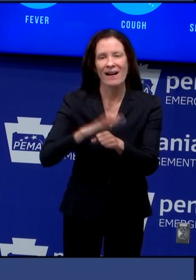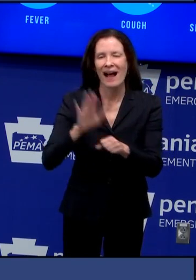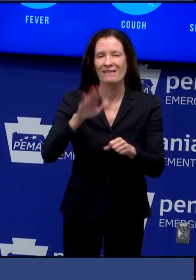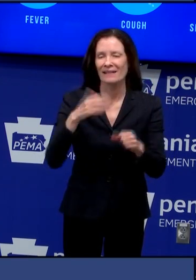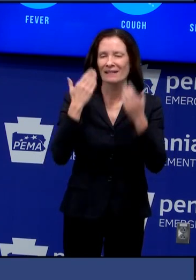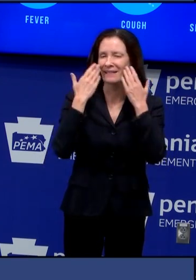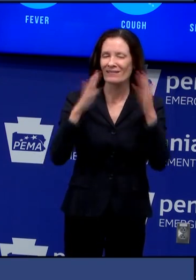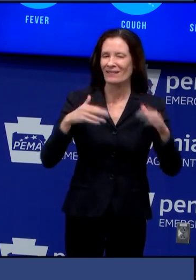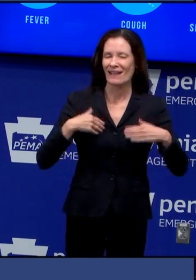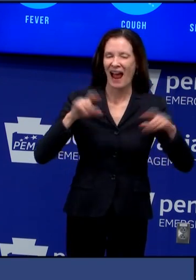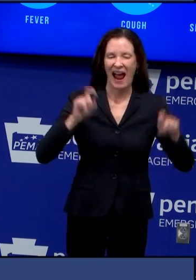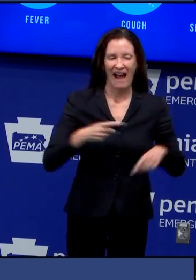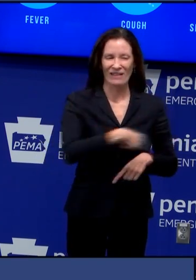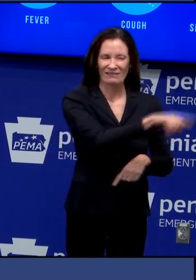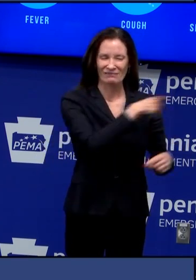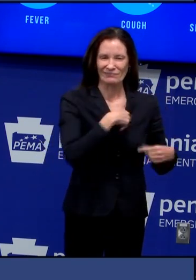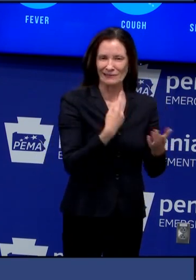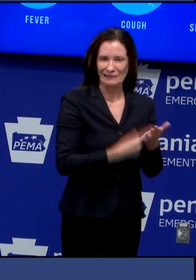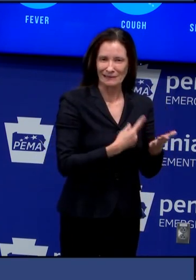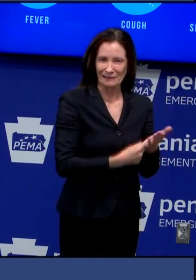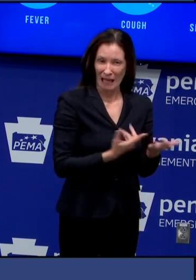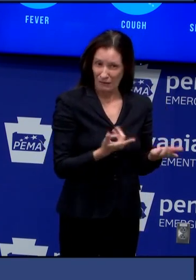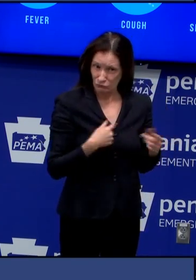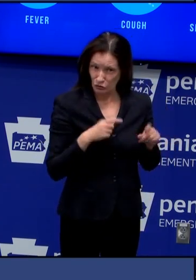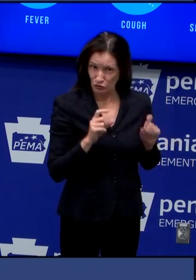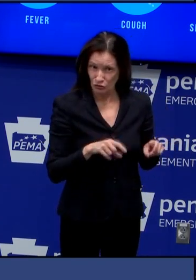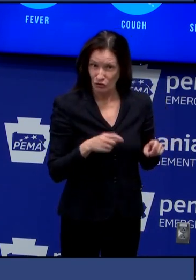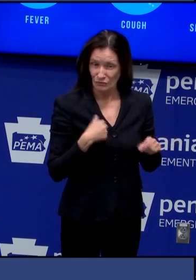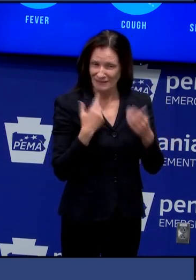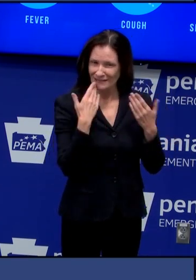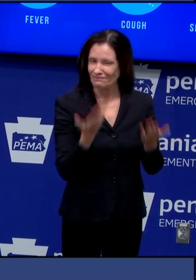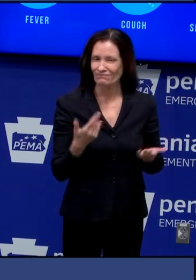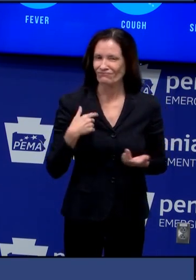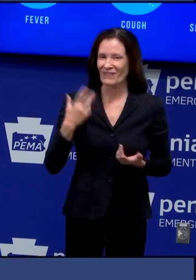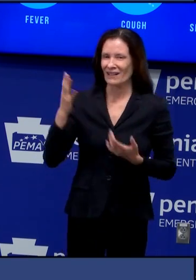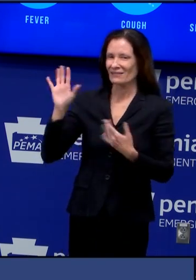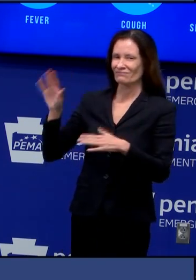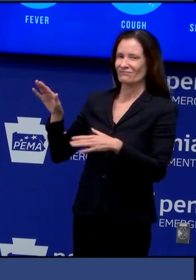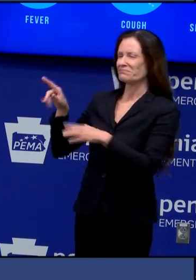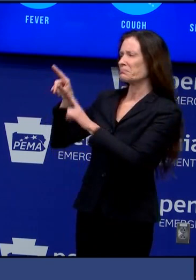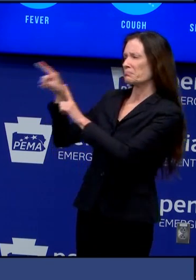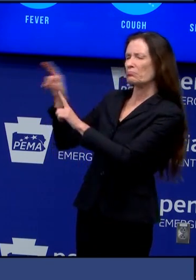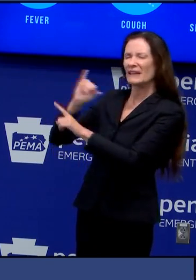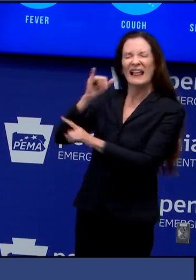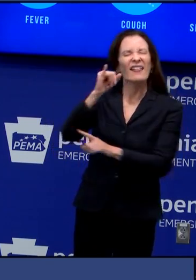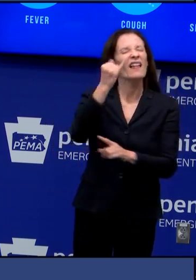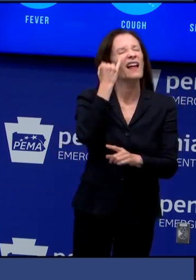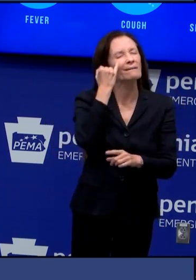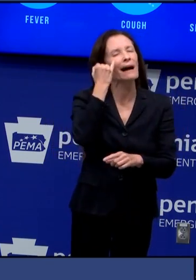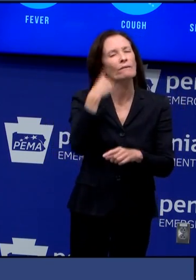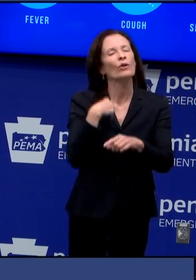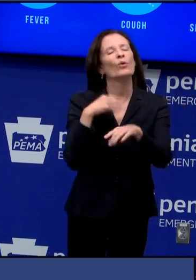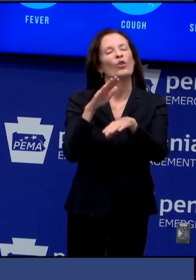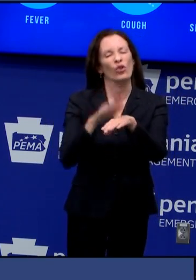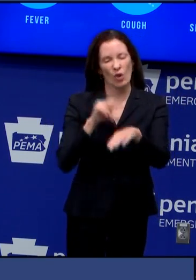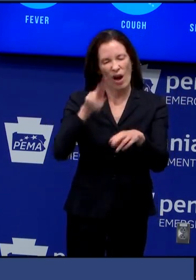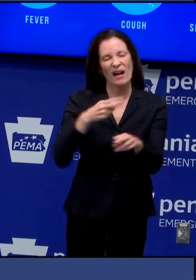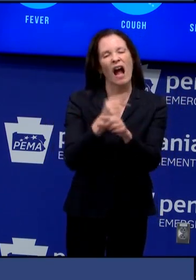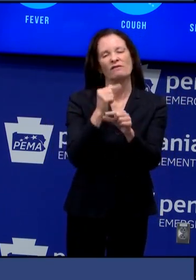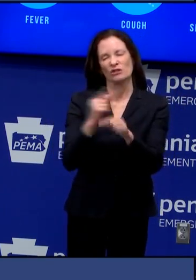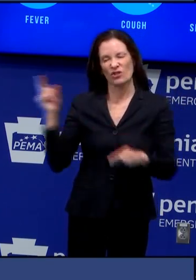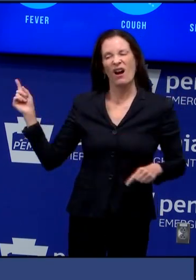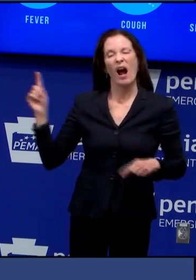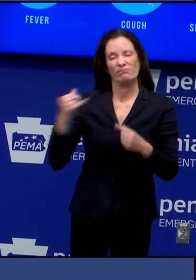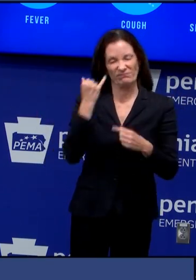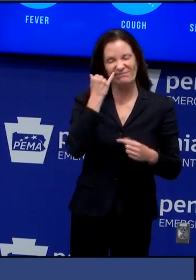serving as a poll worker would be serving in plain clothes and so there's you know there are but we're working